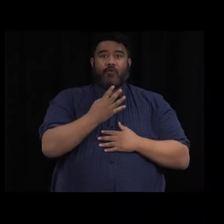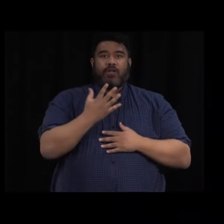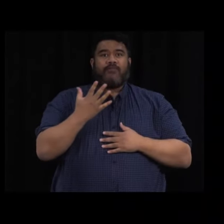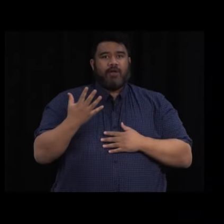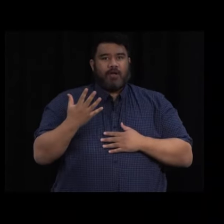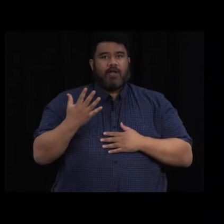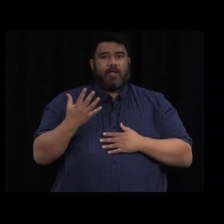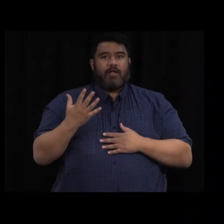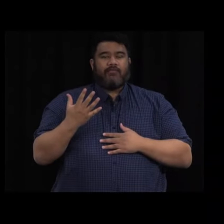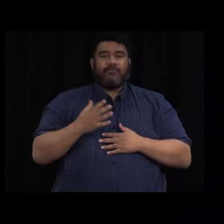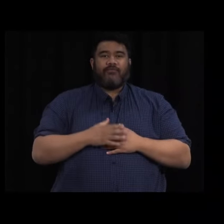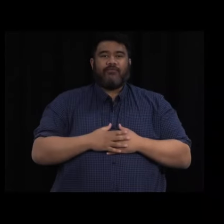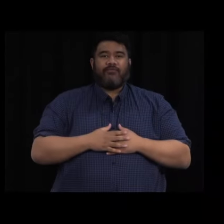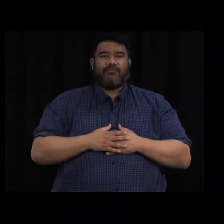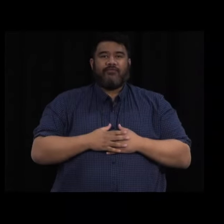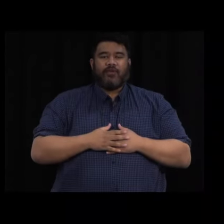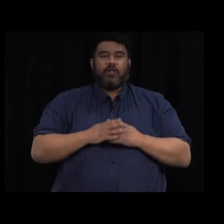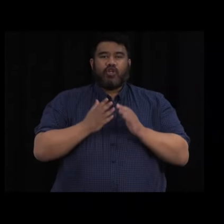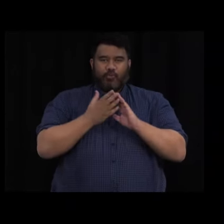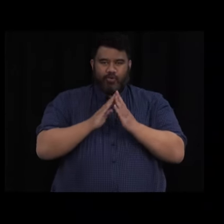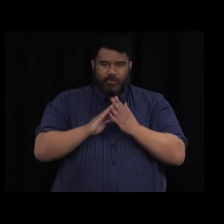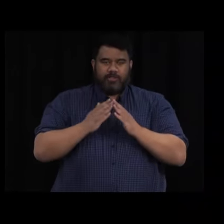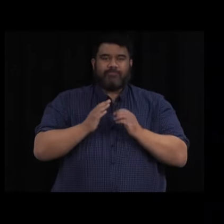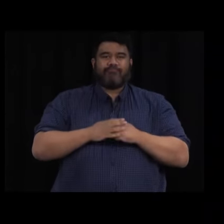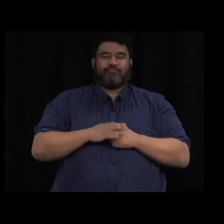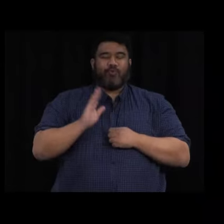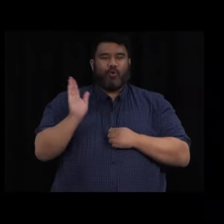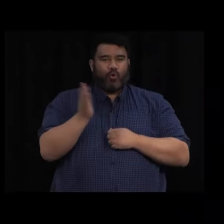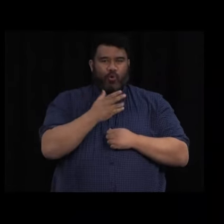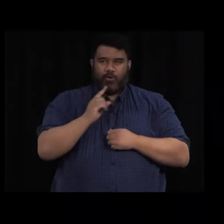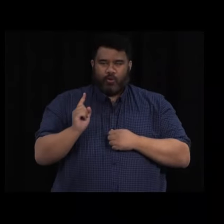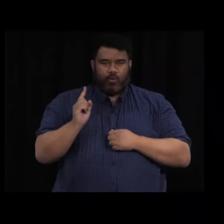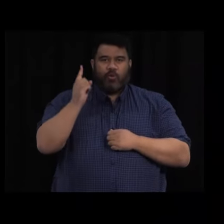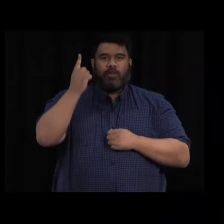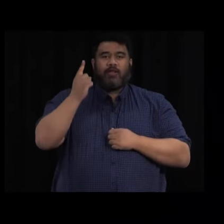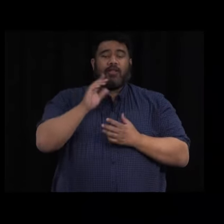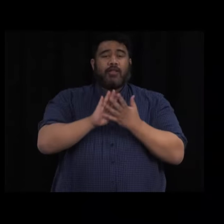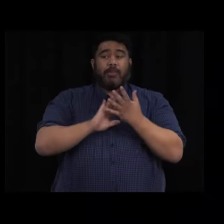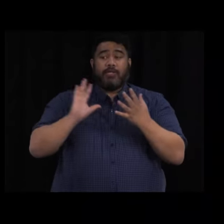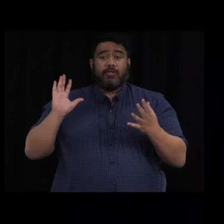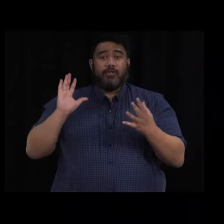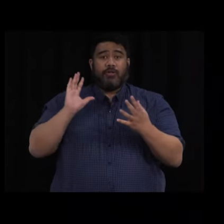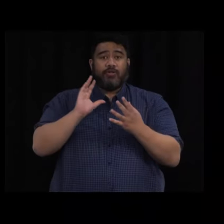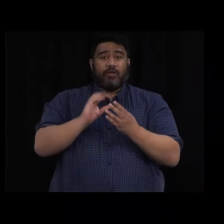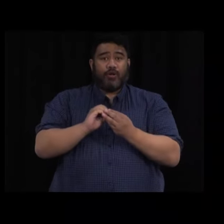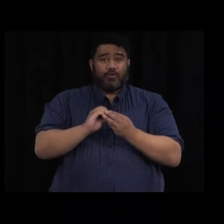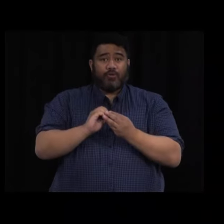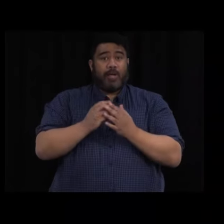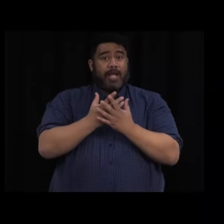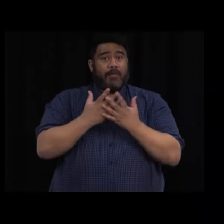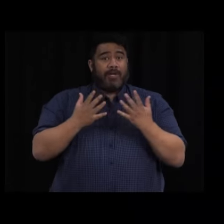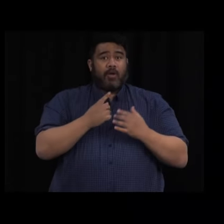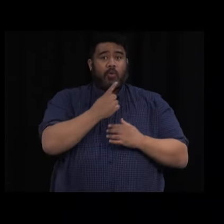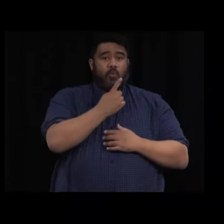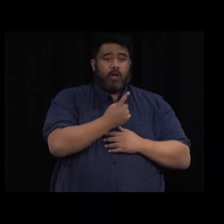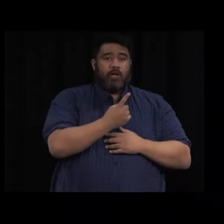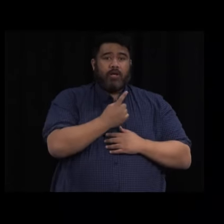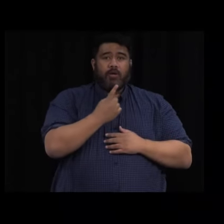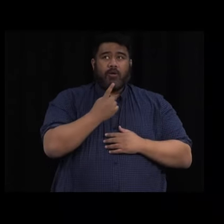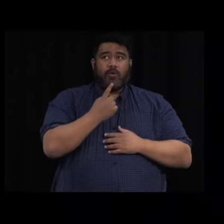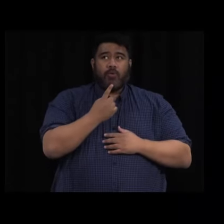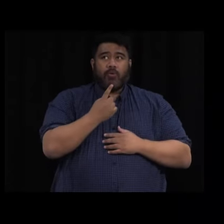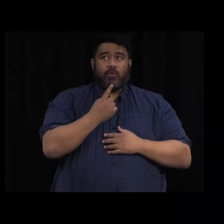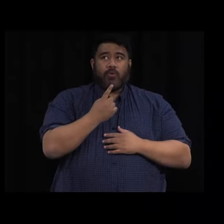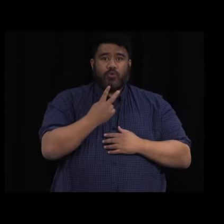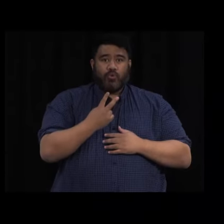COVID-19 in the community. All are in the Auckland region. It takes our total number of cases in this outbreak to 1,230.